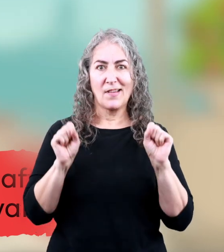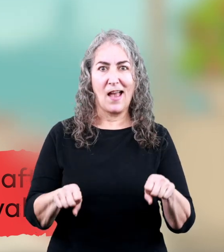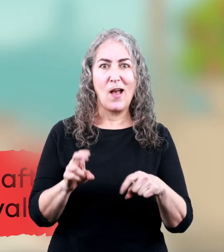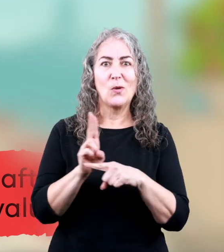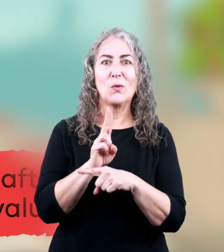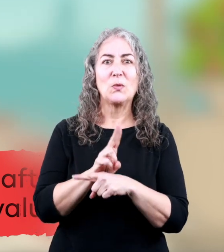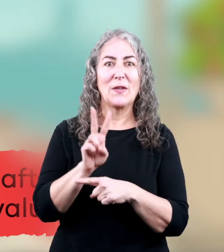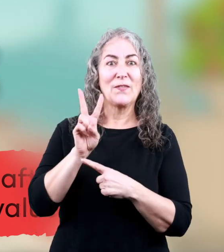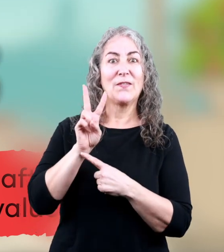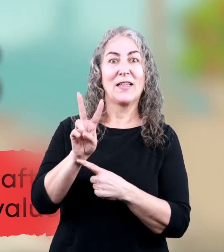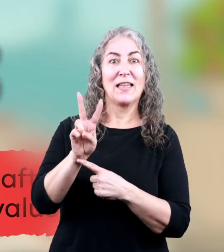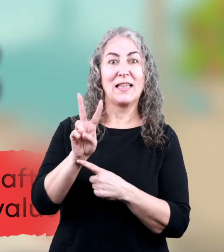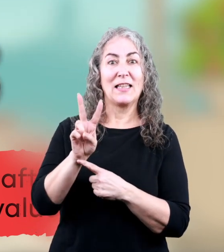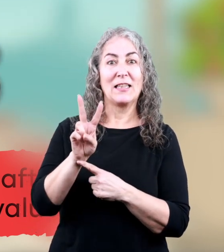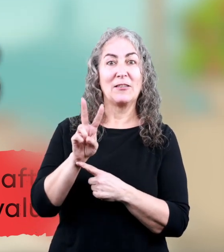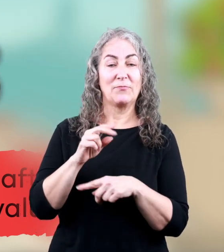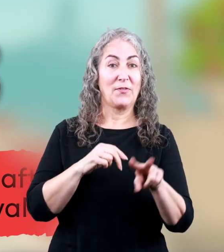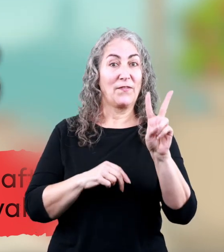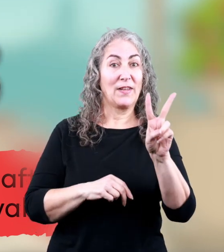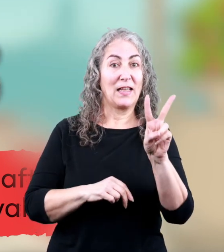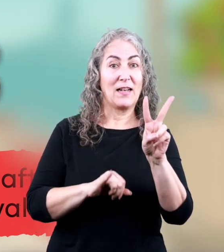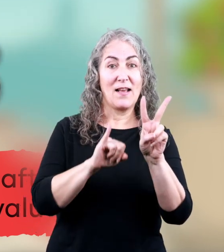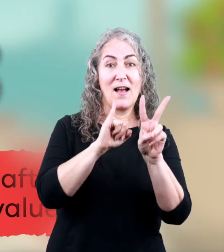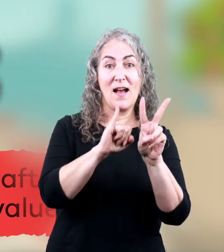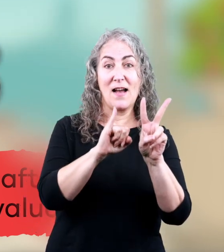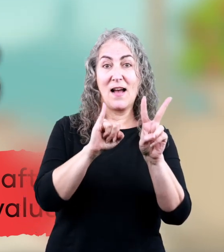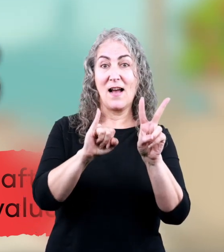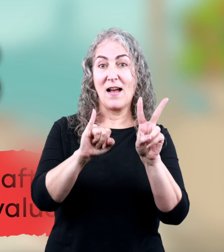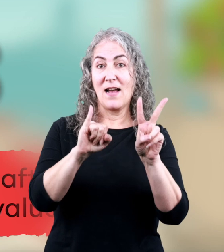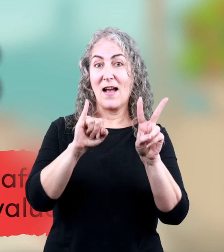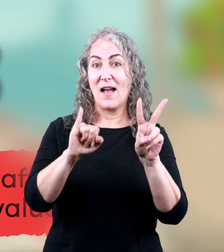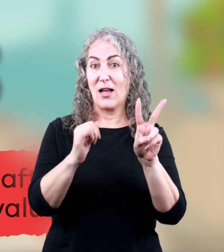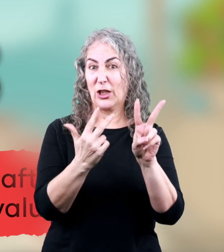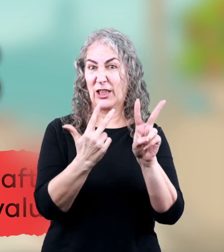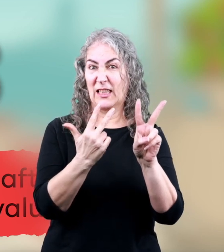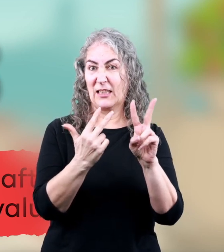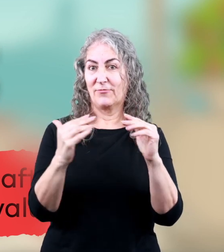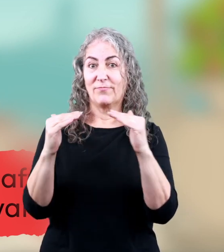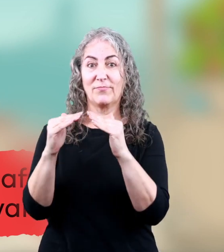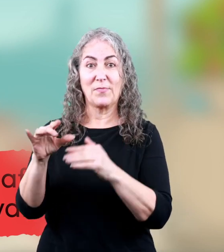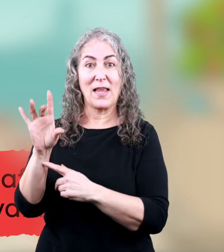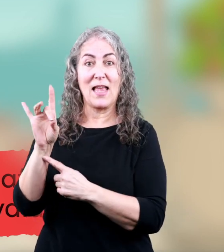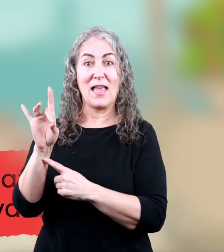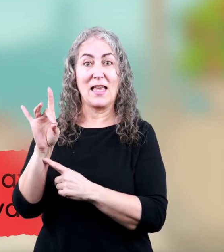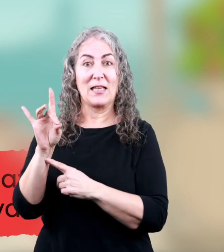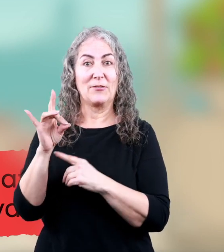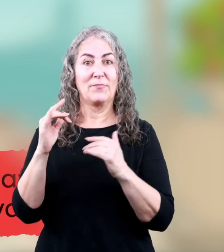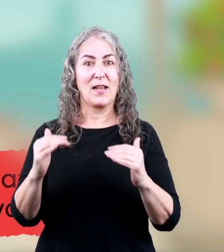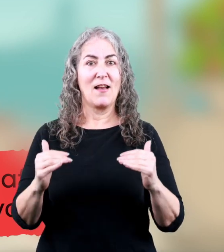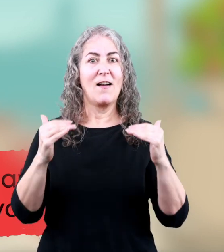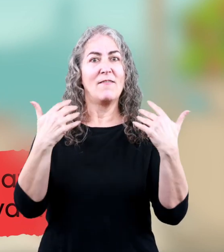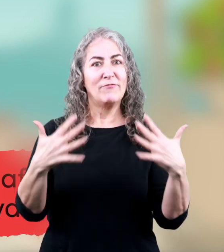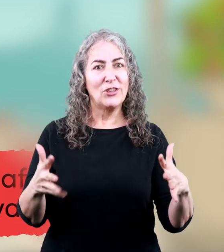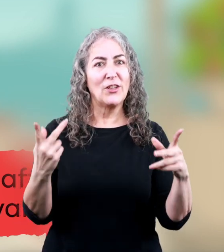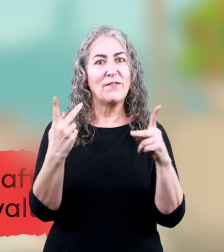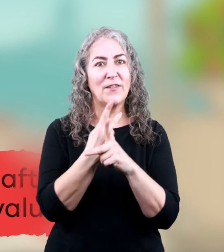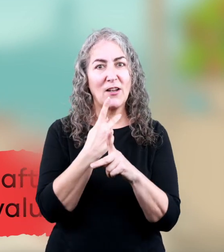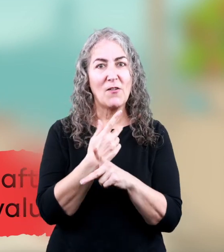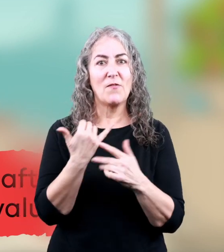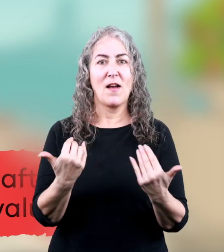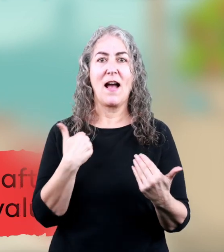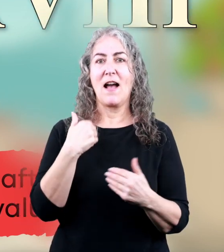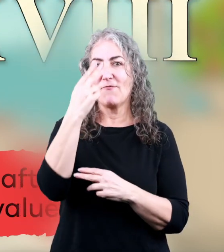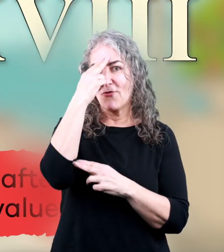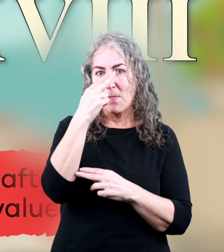Yep, we'd use one v and three i's. Add that to what we've already figured